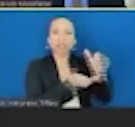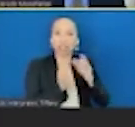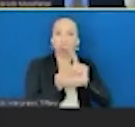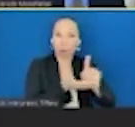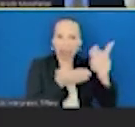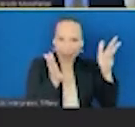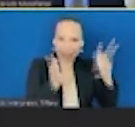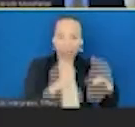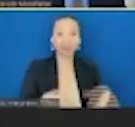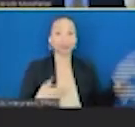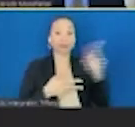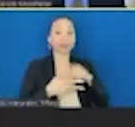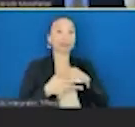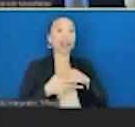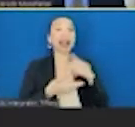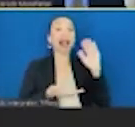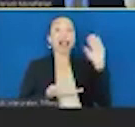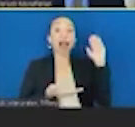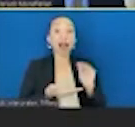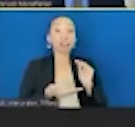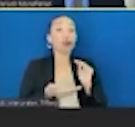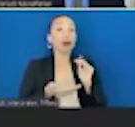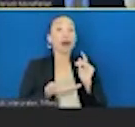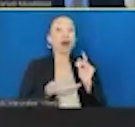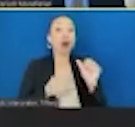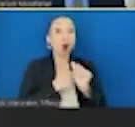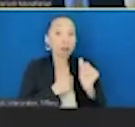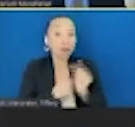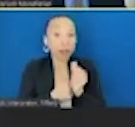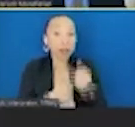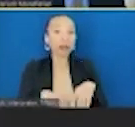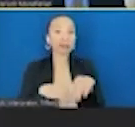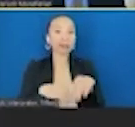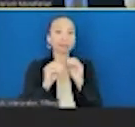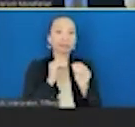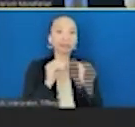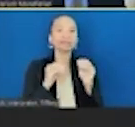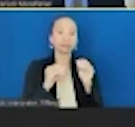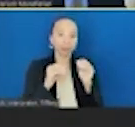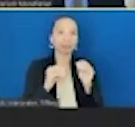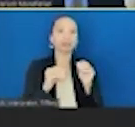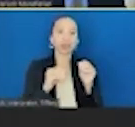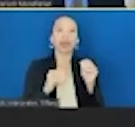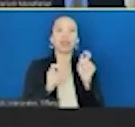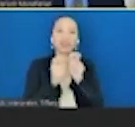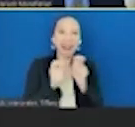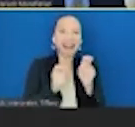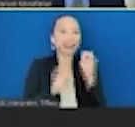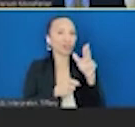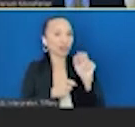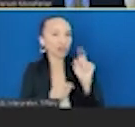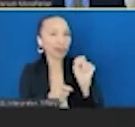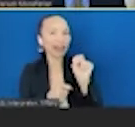foods that we should avoid. And the top of this list is refined grains, starches and sugars, which are about 40% of calories in the U.S. food supply.